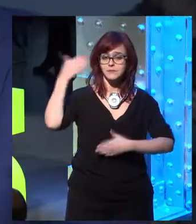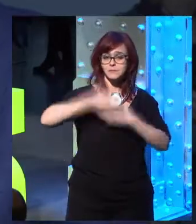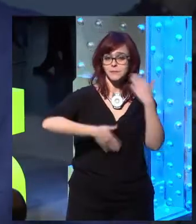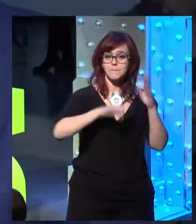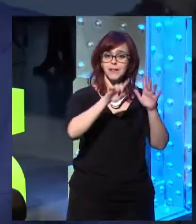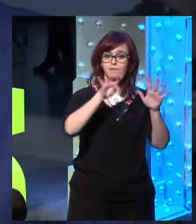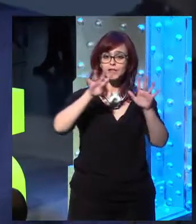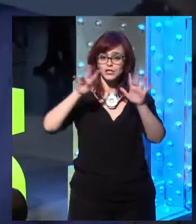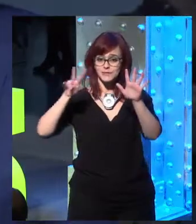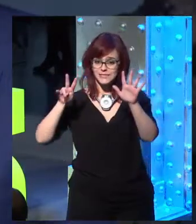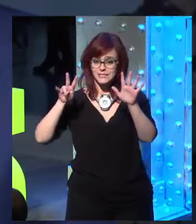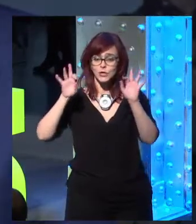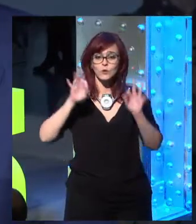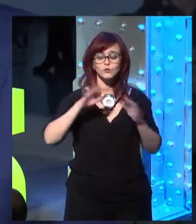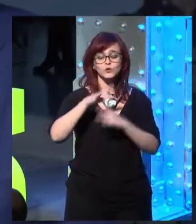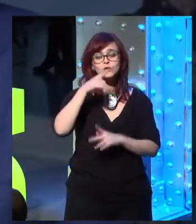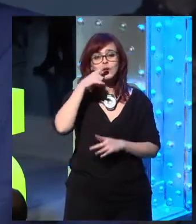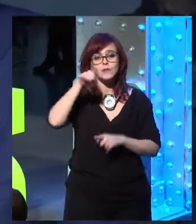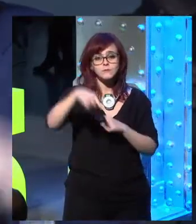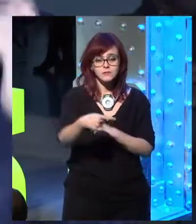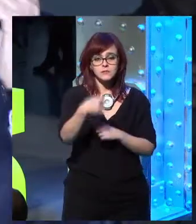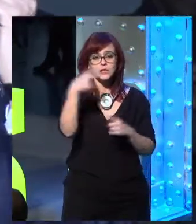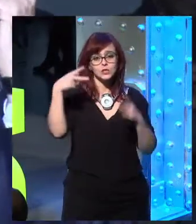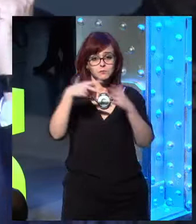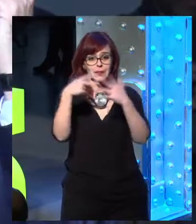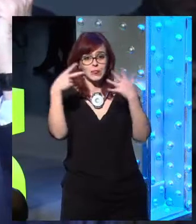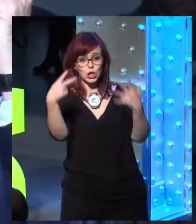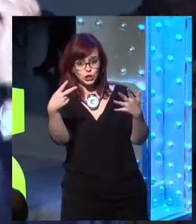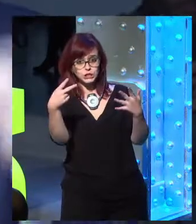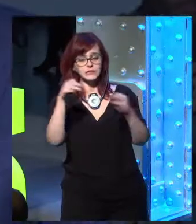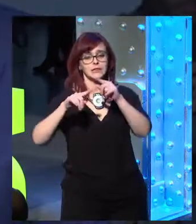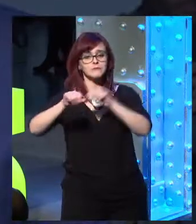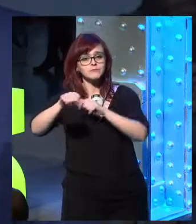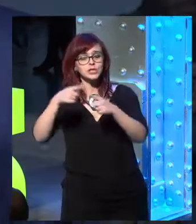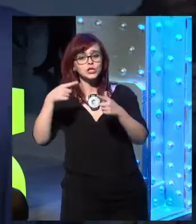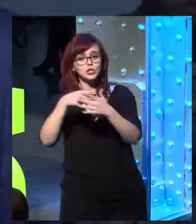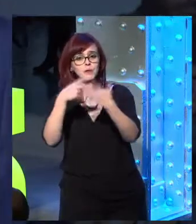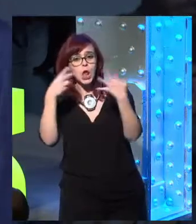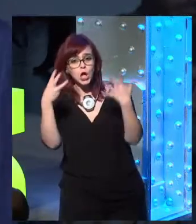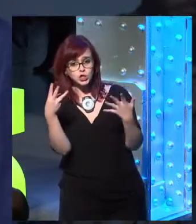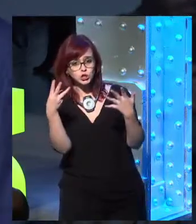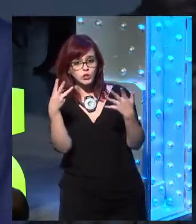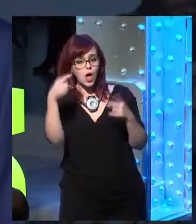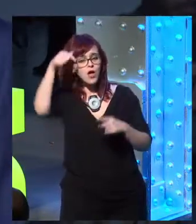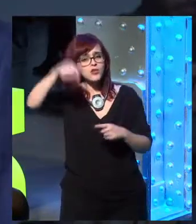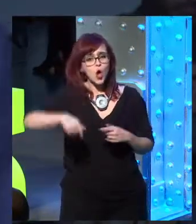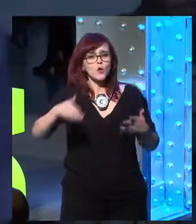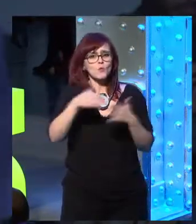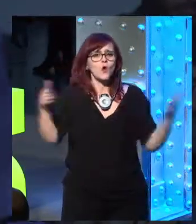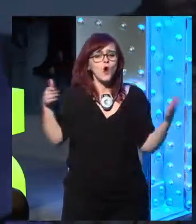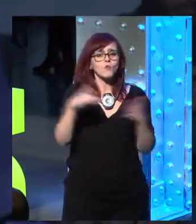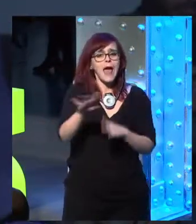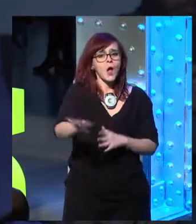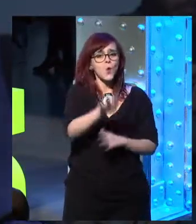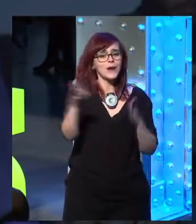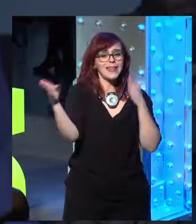effort. We have had three stages in this magazine until 1997, until 2002 and 2008. And today